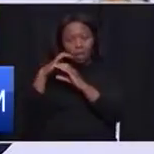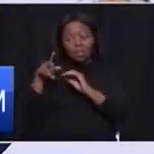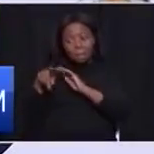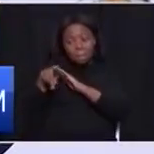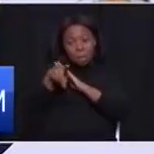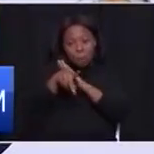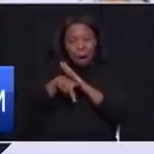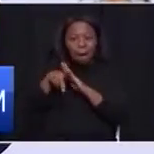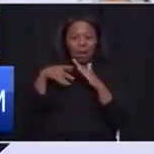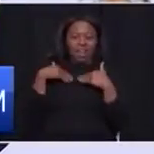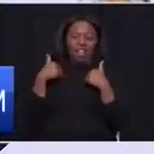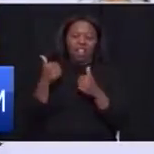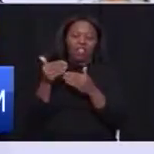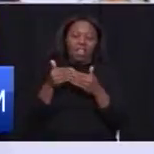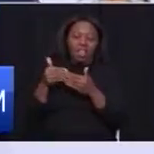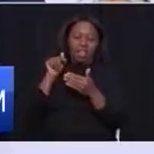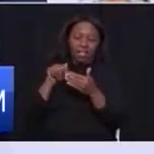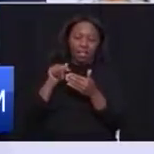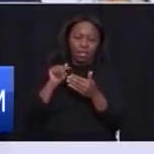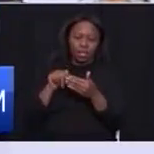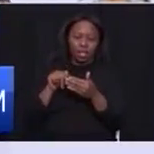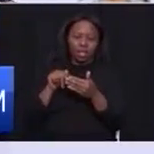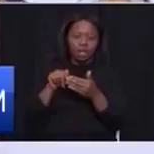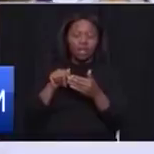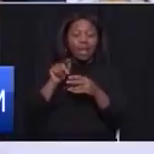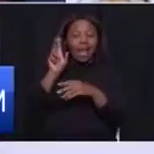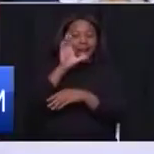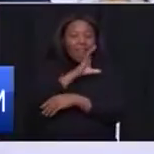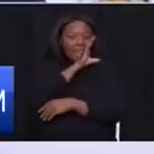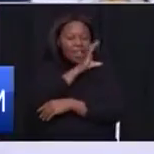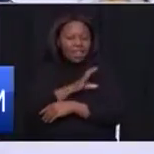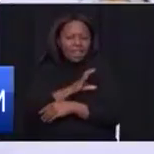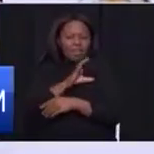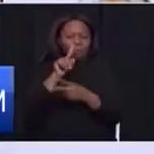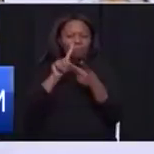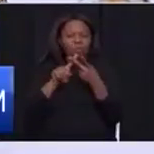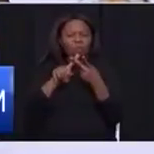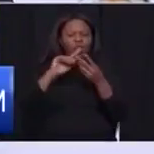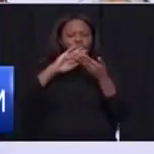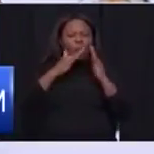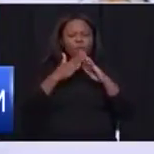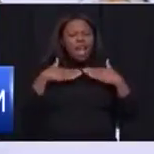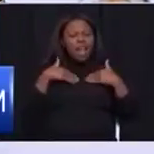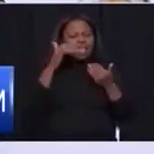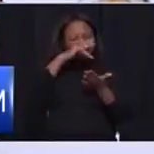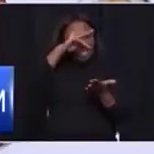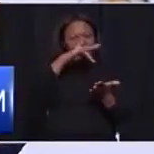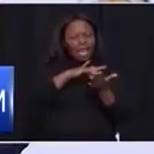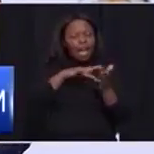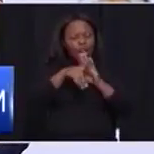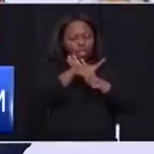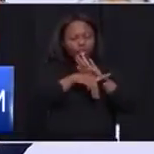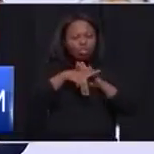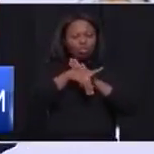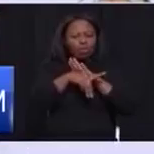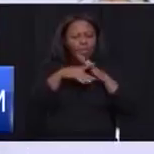facilities. The functioning of our clinics, our community health centers, our district and regional